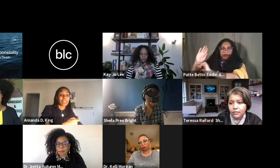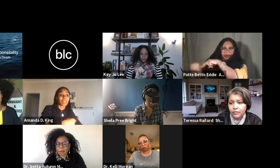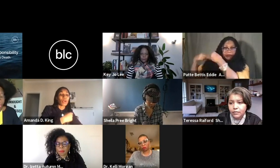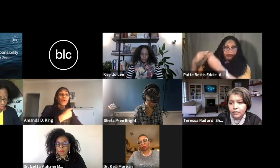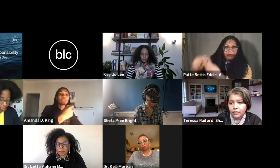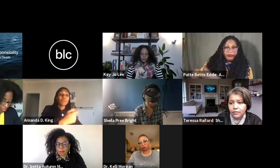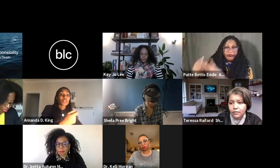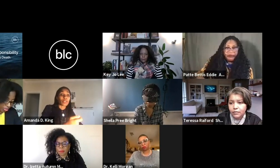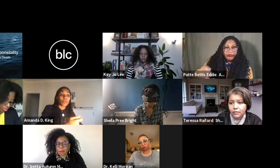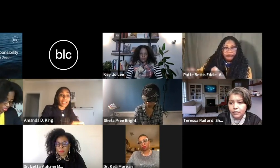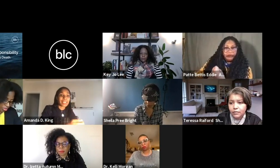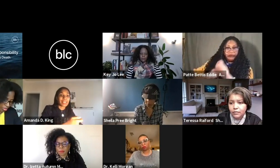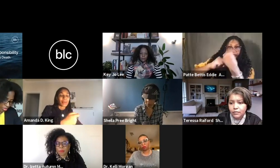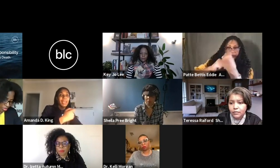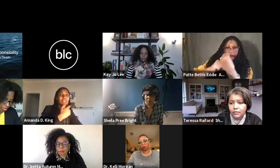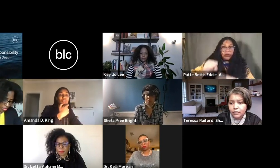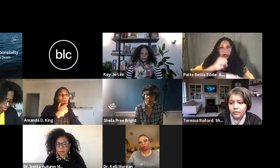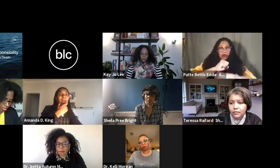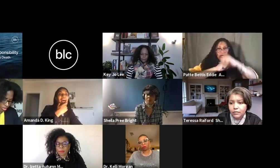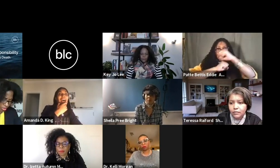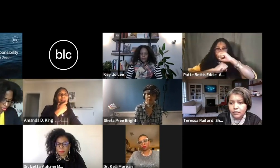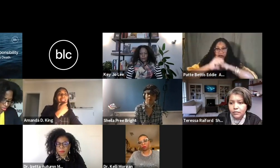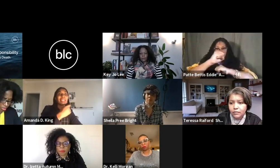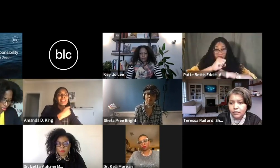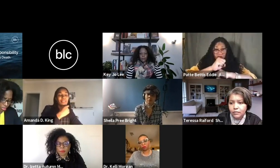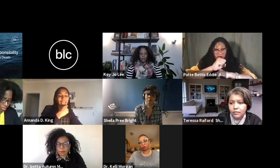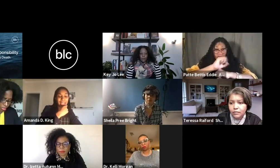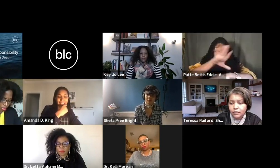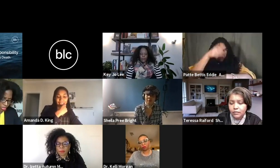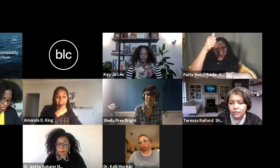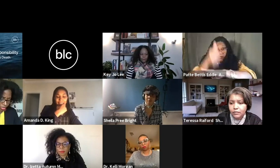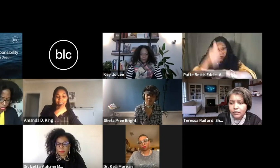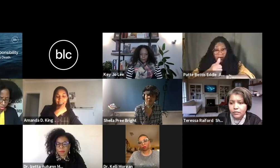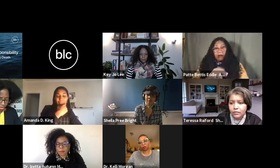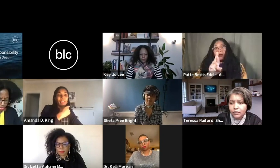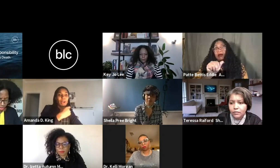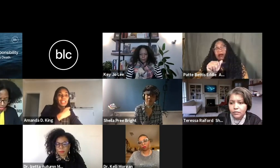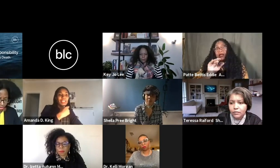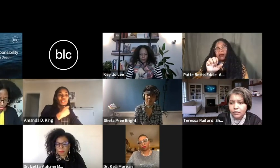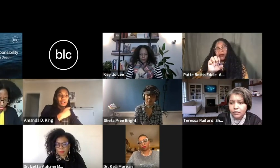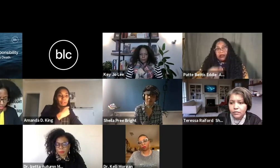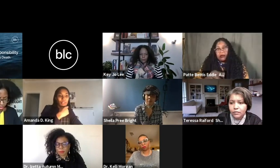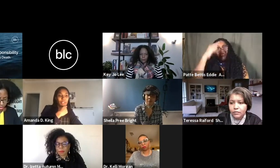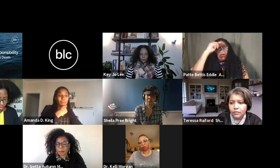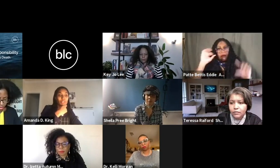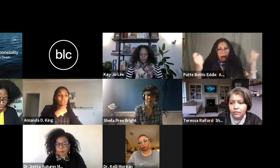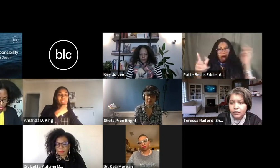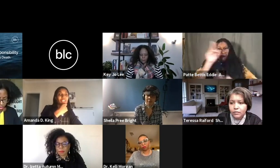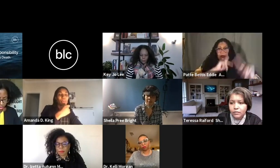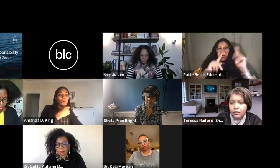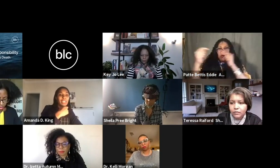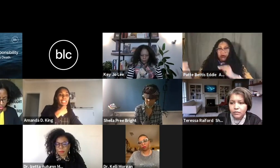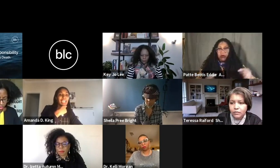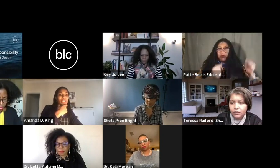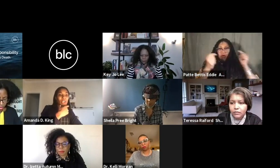experiences with structural racism, and so I believe that, that everyone in the struggle should, should